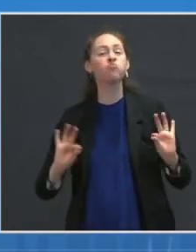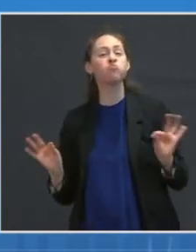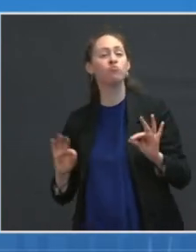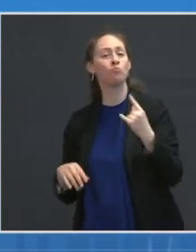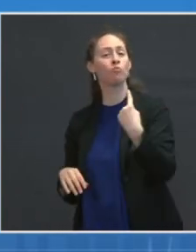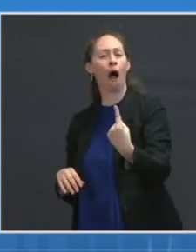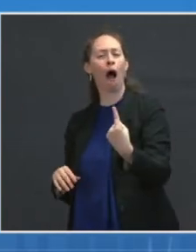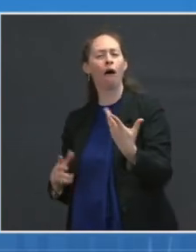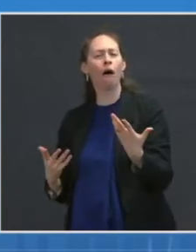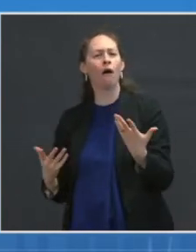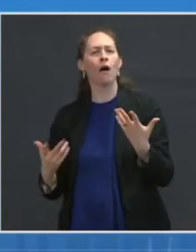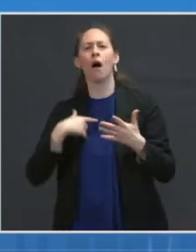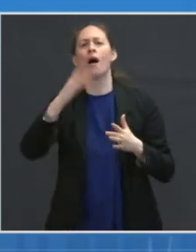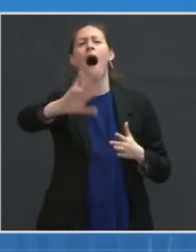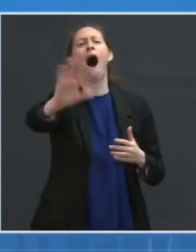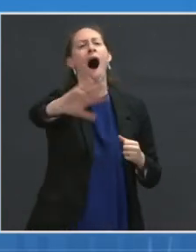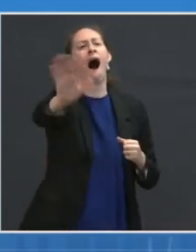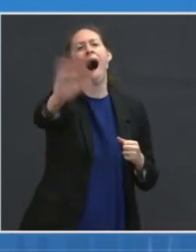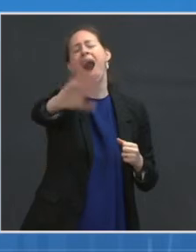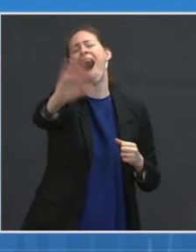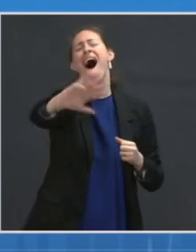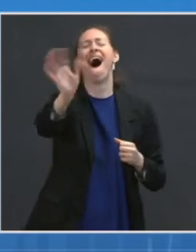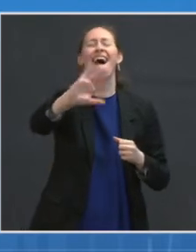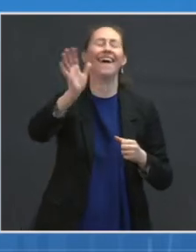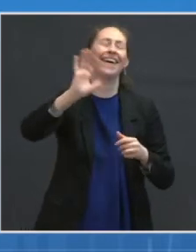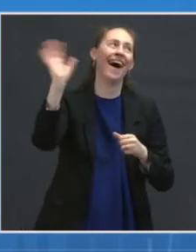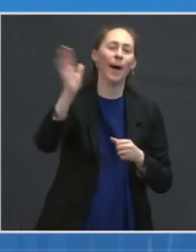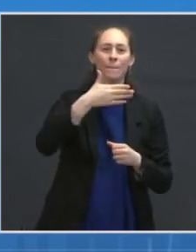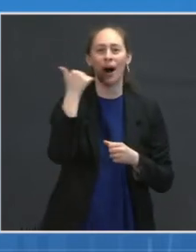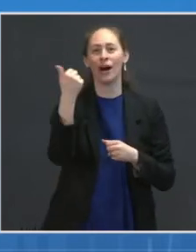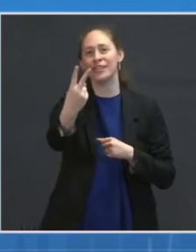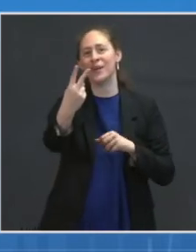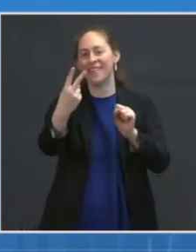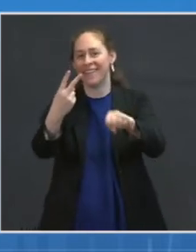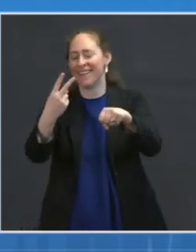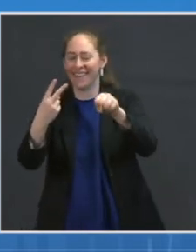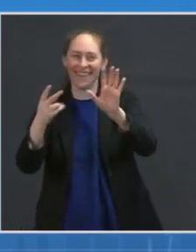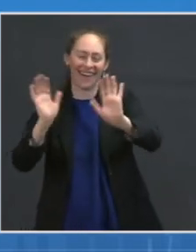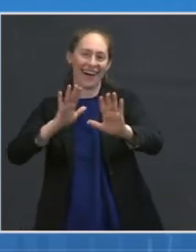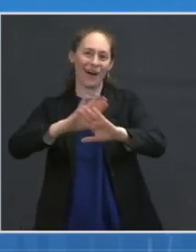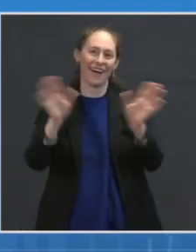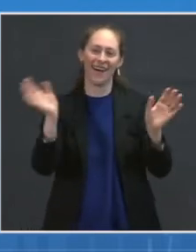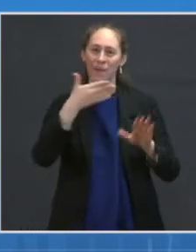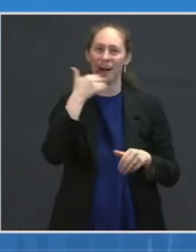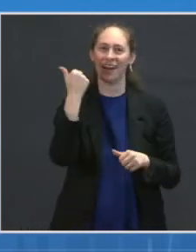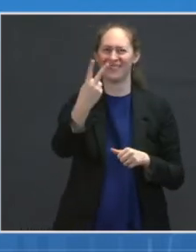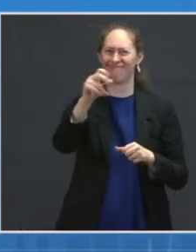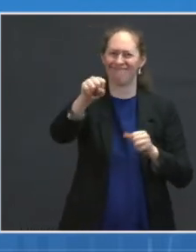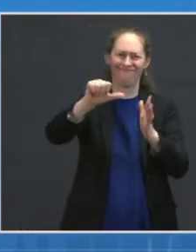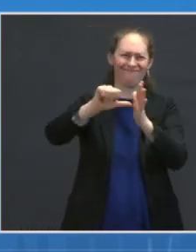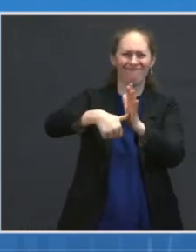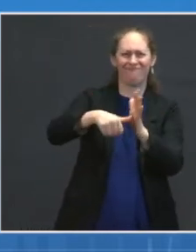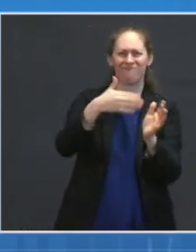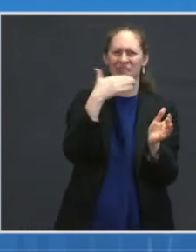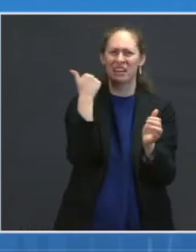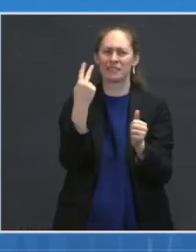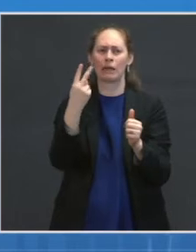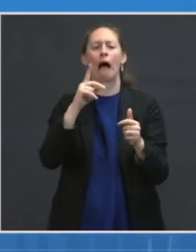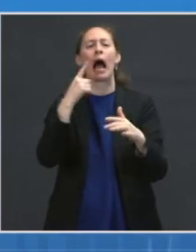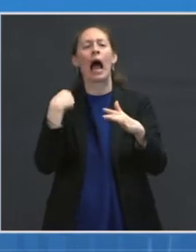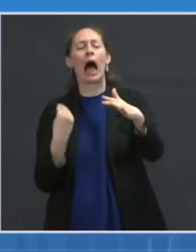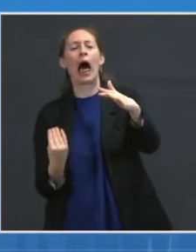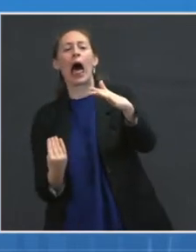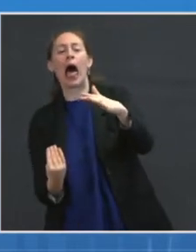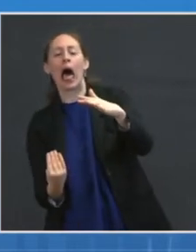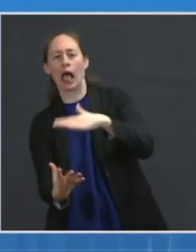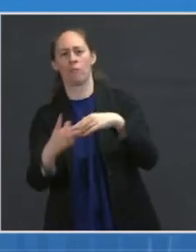doubt, Andy. Thank you for the question. I alluded to it, but thank you for giving me the opportunity to repeat